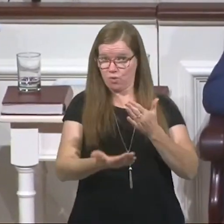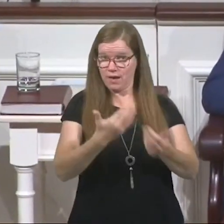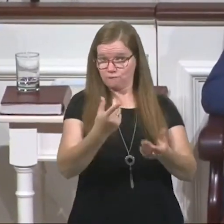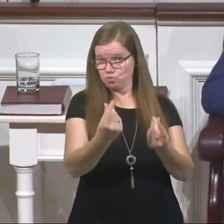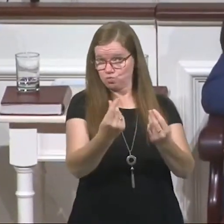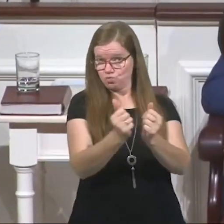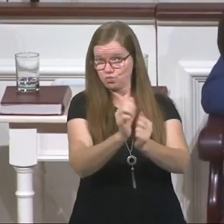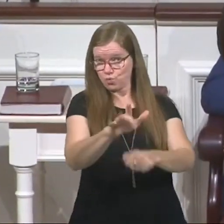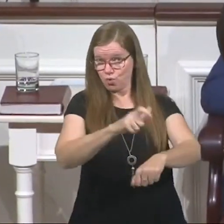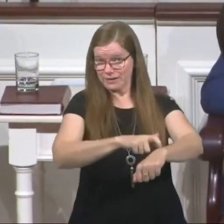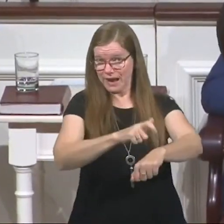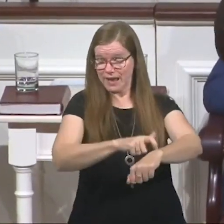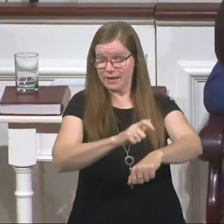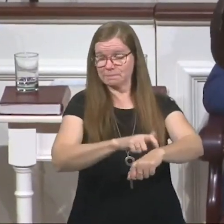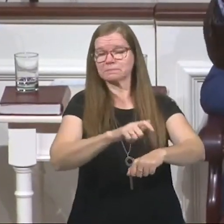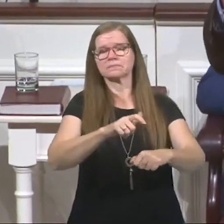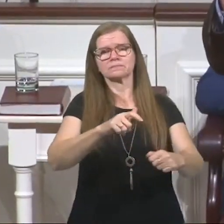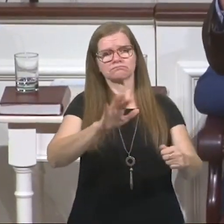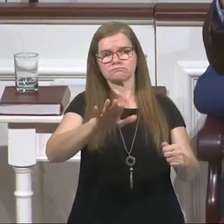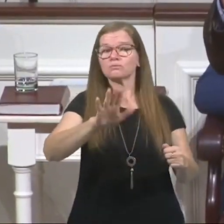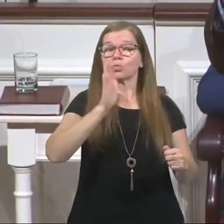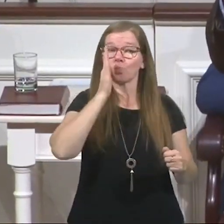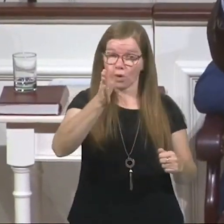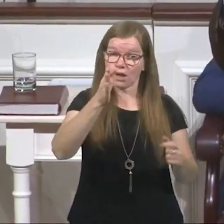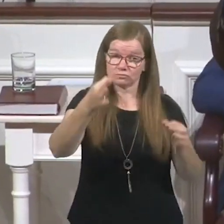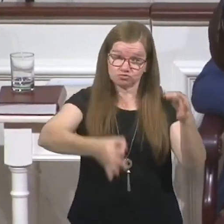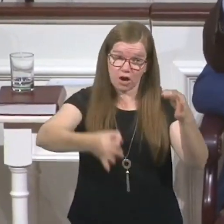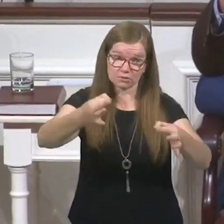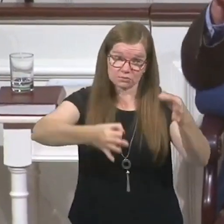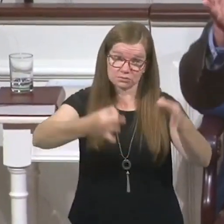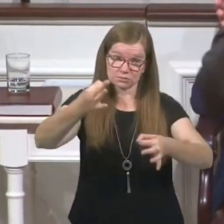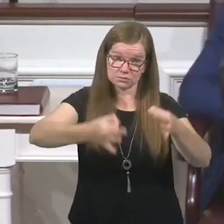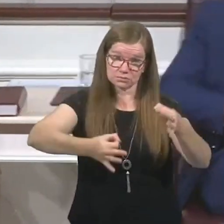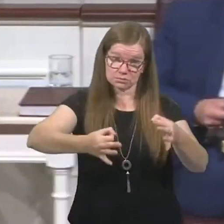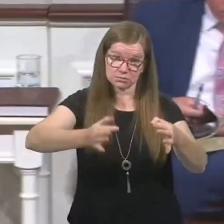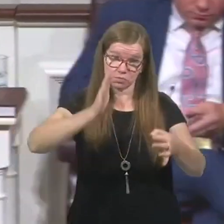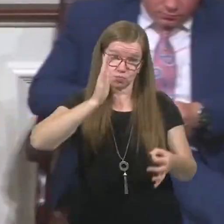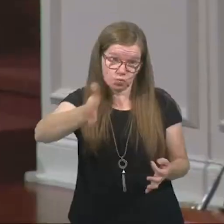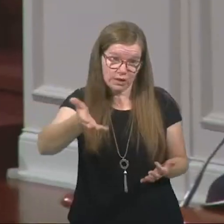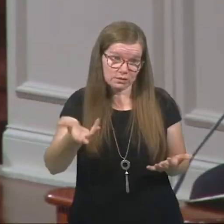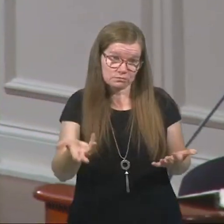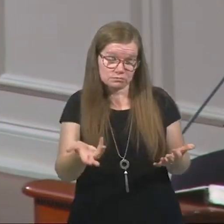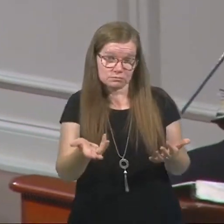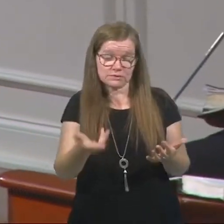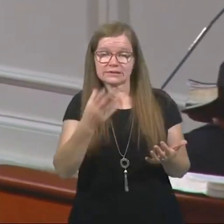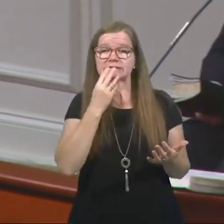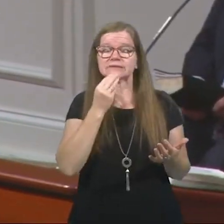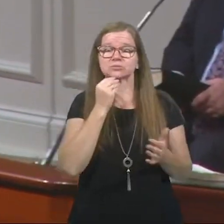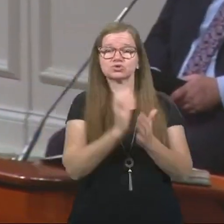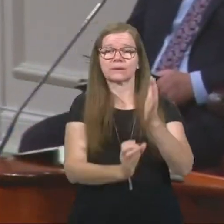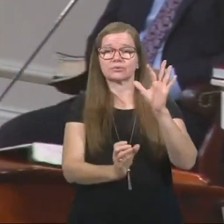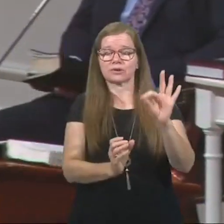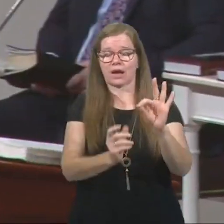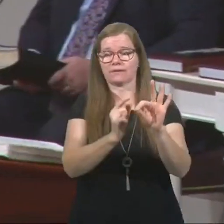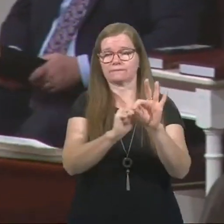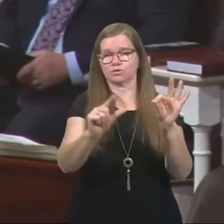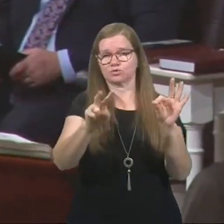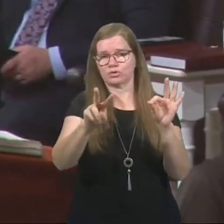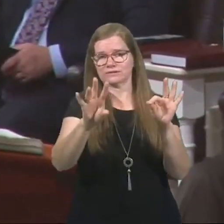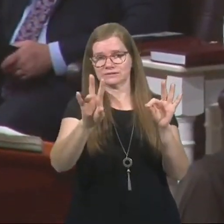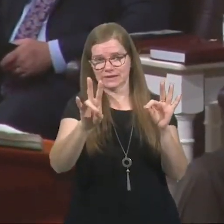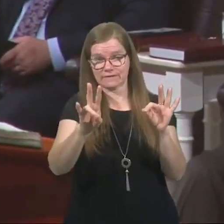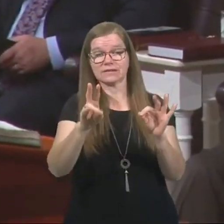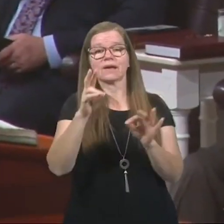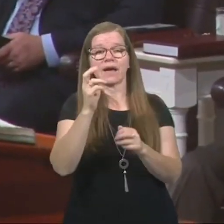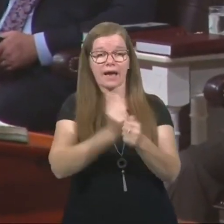time, he wants you to consider judgment. The Bible tells us in Hebrews chapter 9, verse 27, it's appointed to every